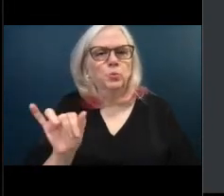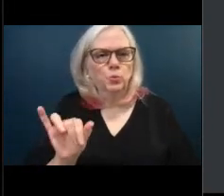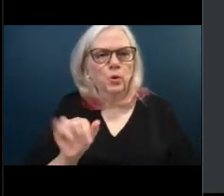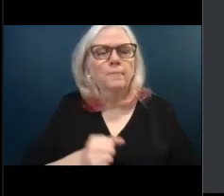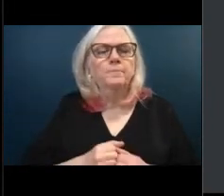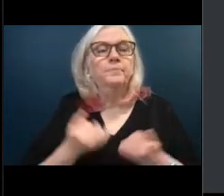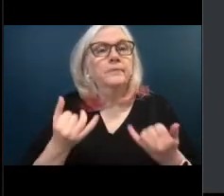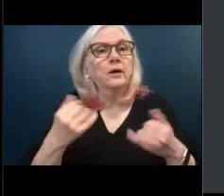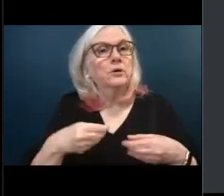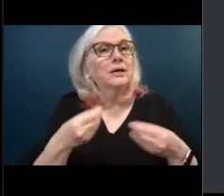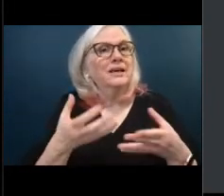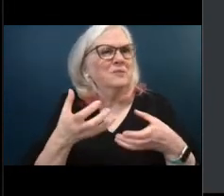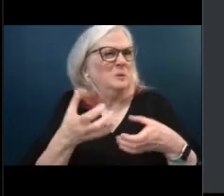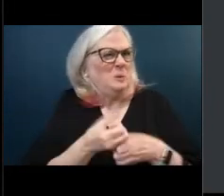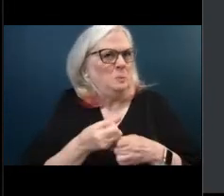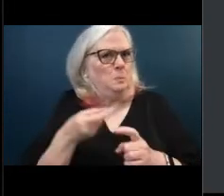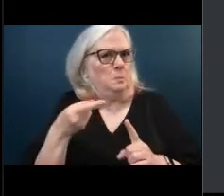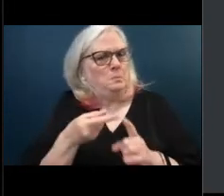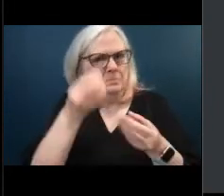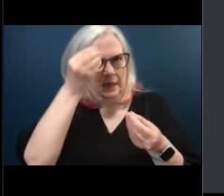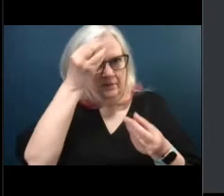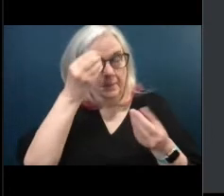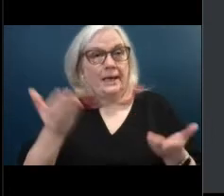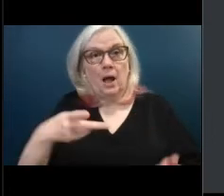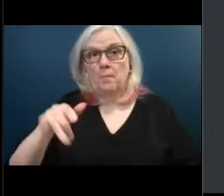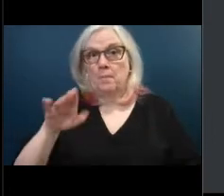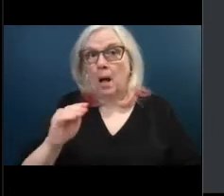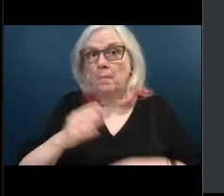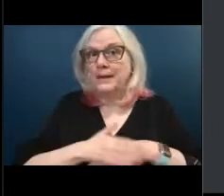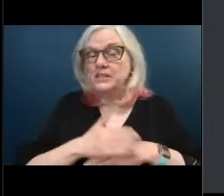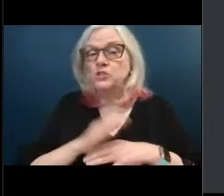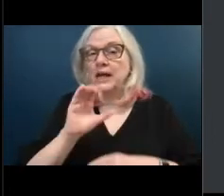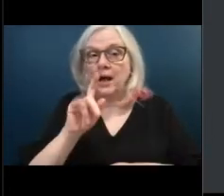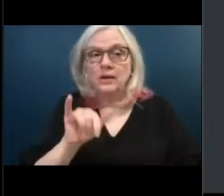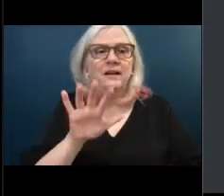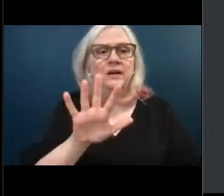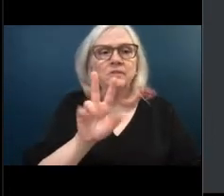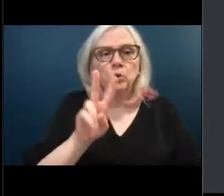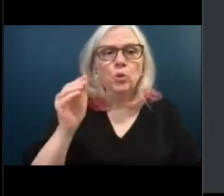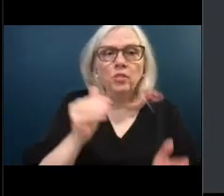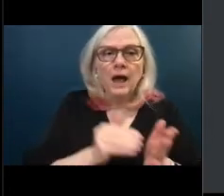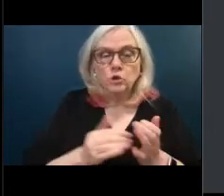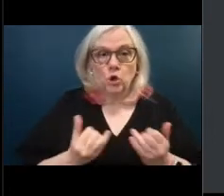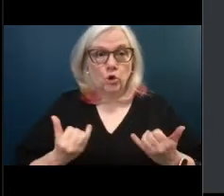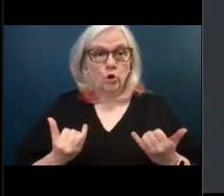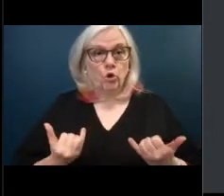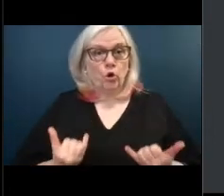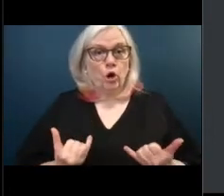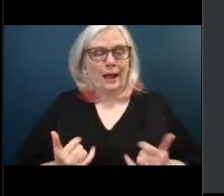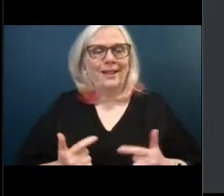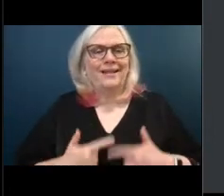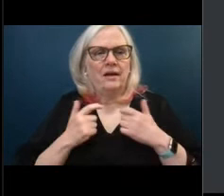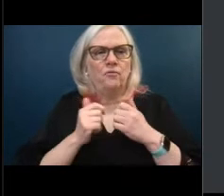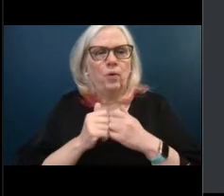some information here in Palm Beach County, here in,000 residents are currently living with